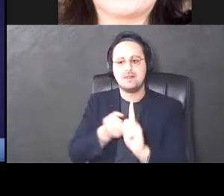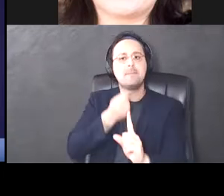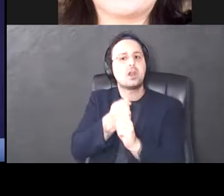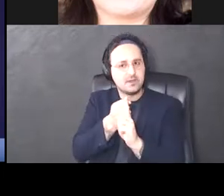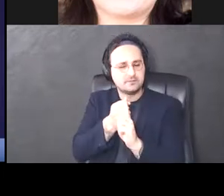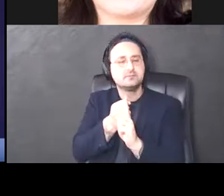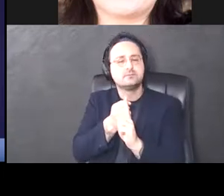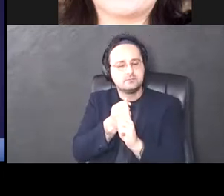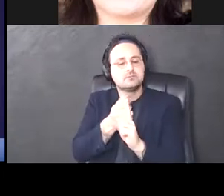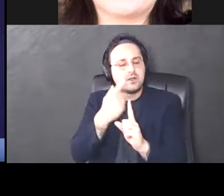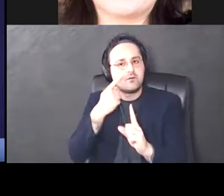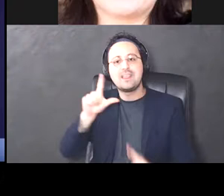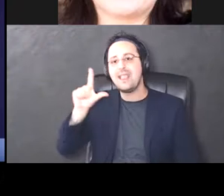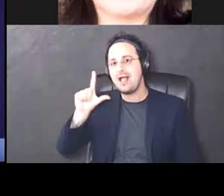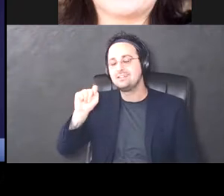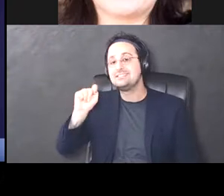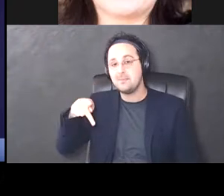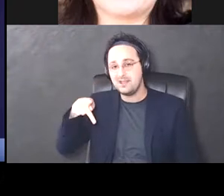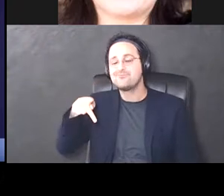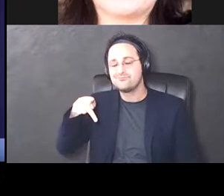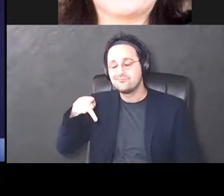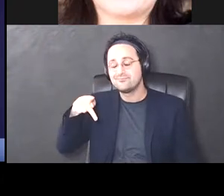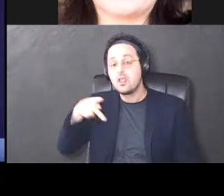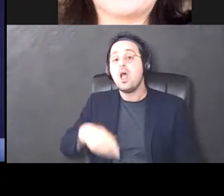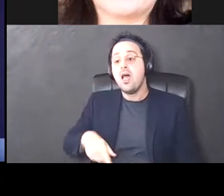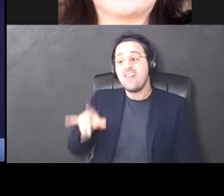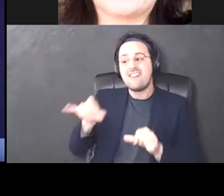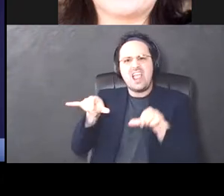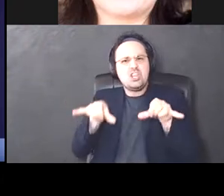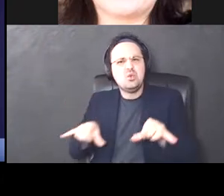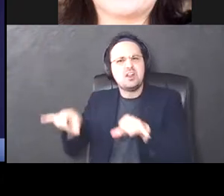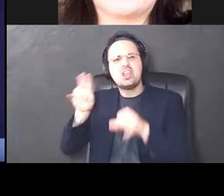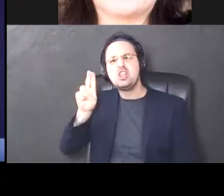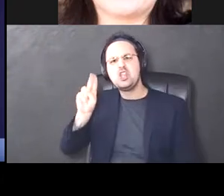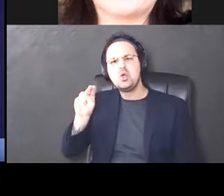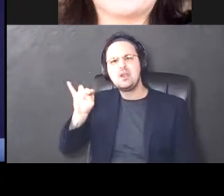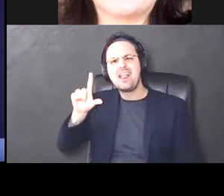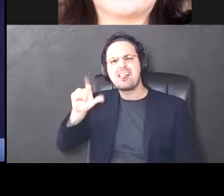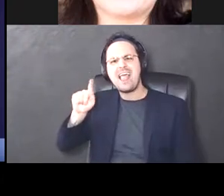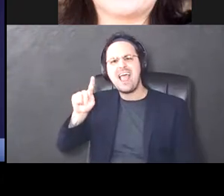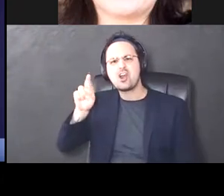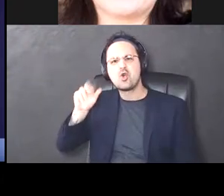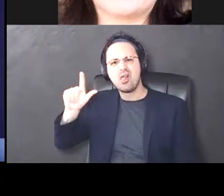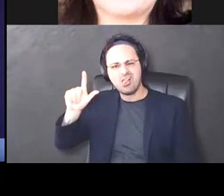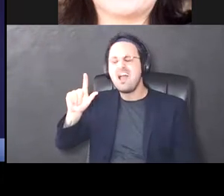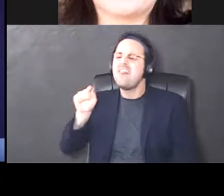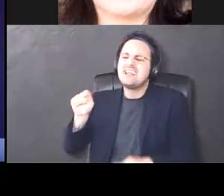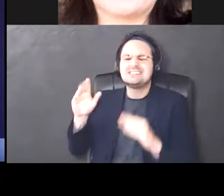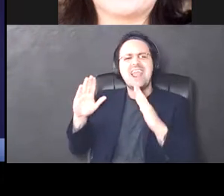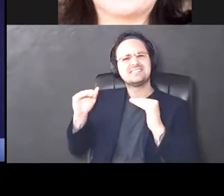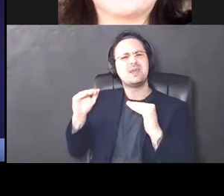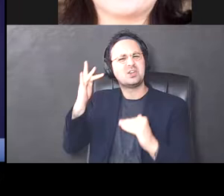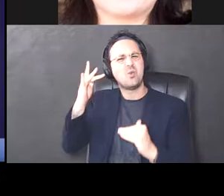the, uh, LTP and the unilateral nature of this is somewhat expected because the cerebellum, um,